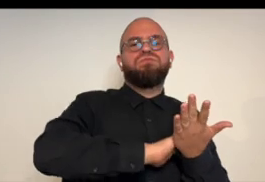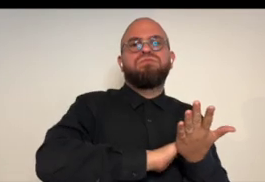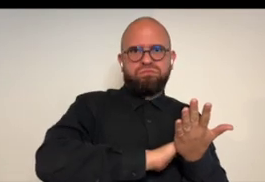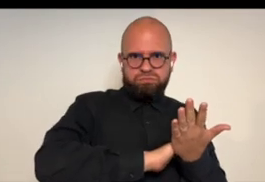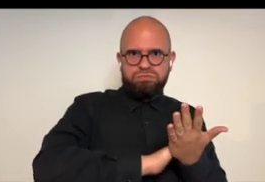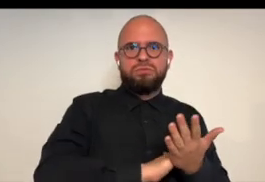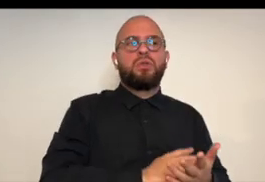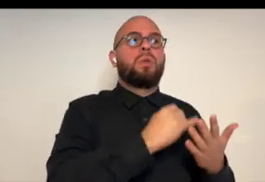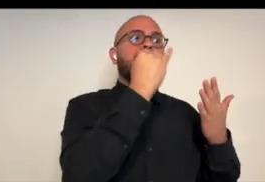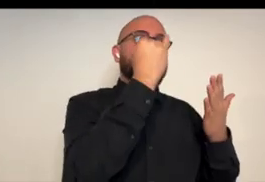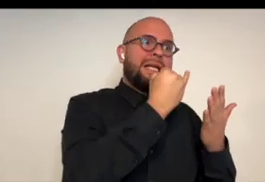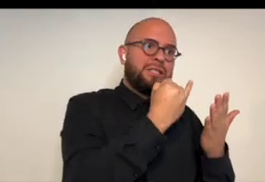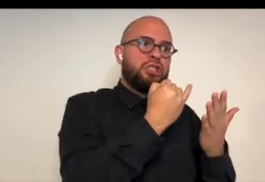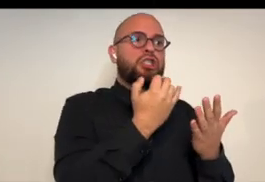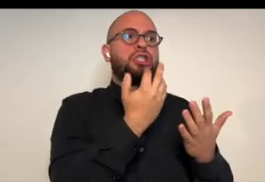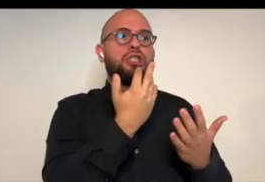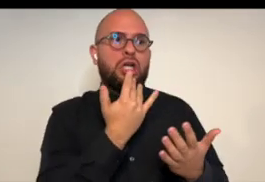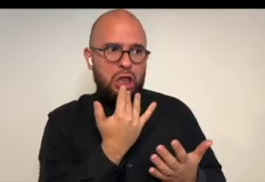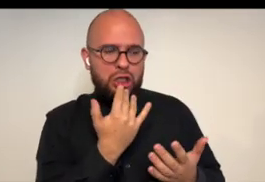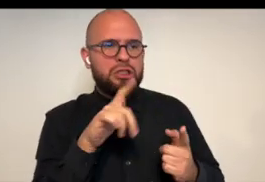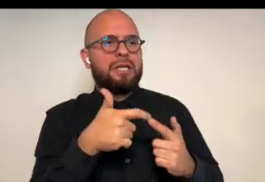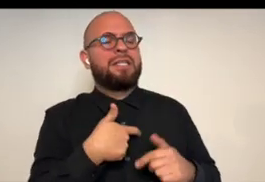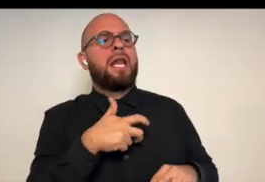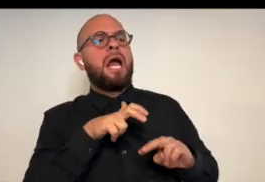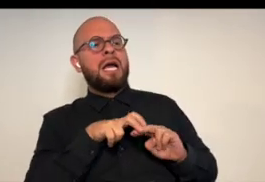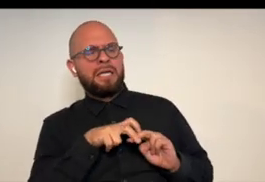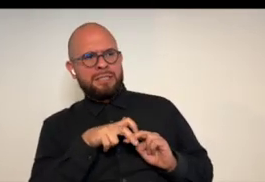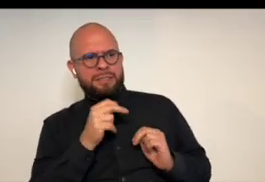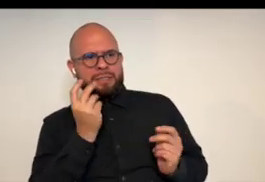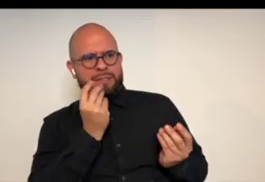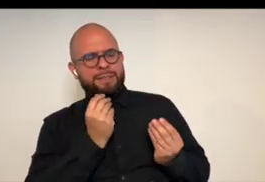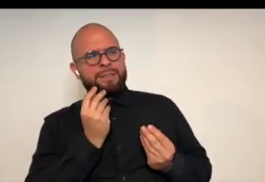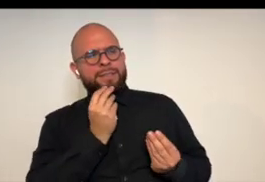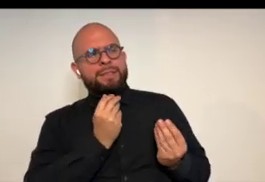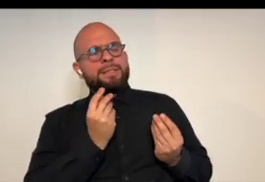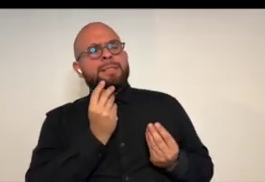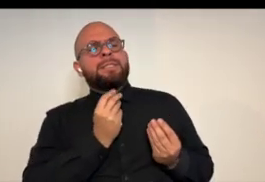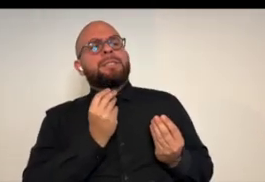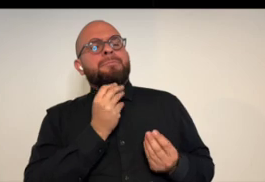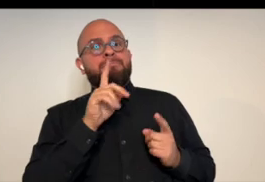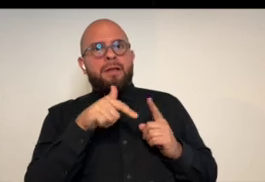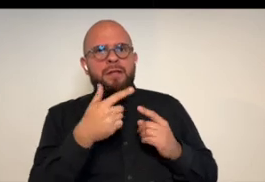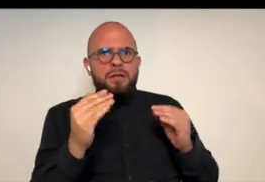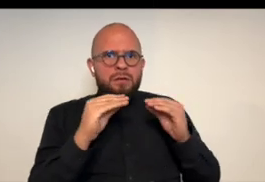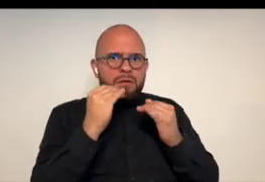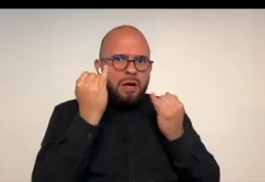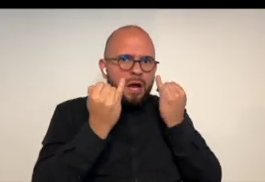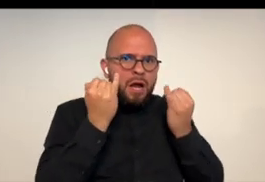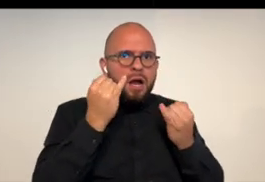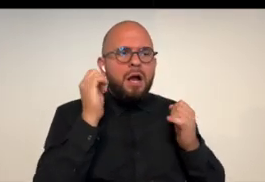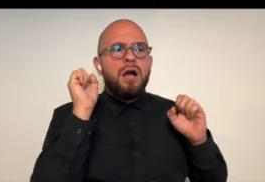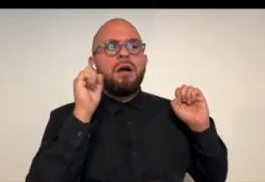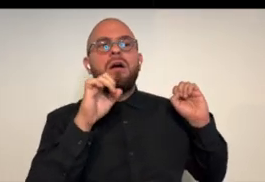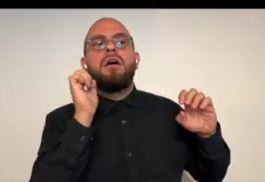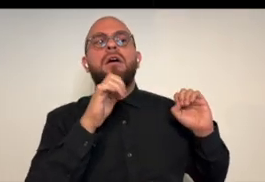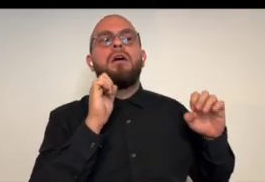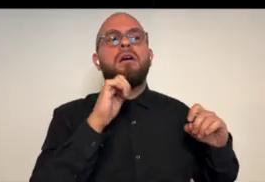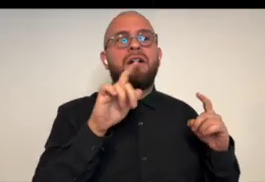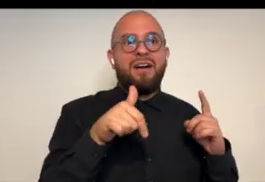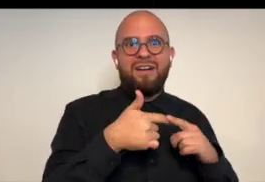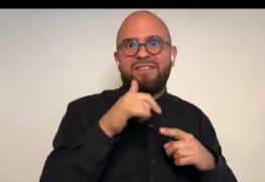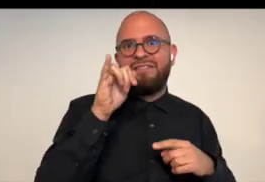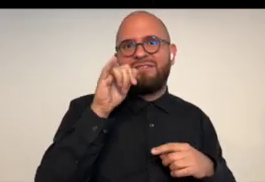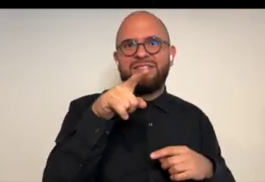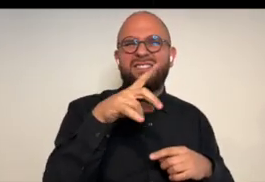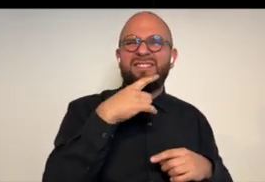wash over the whole thing so i just did the bare sketch and then i threw down the colors and then i sat with it and then i started putting in